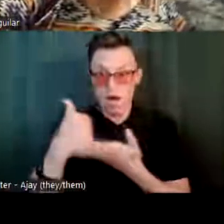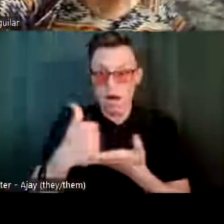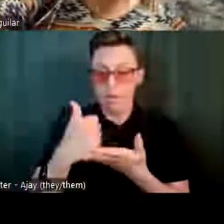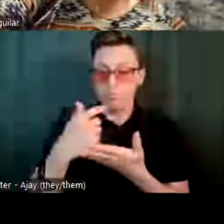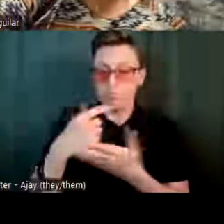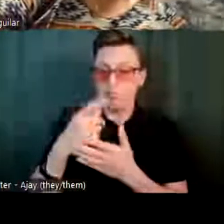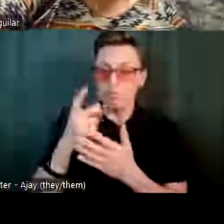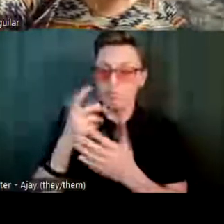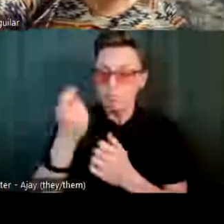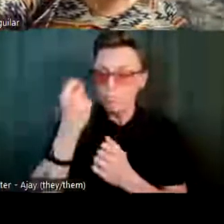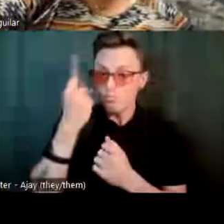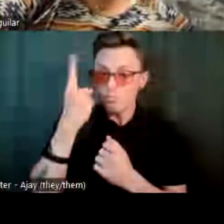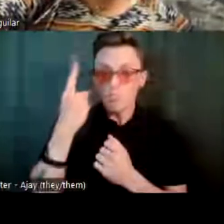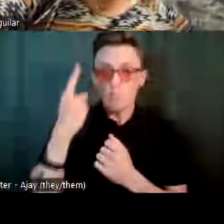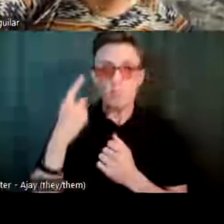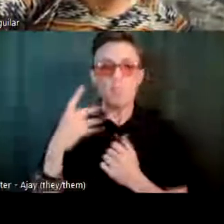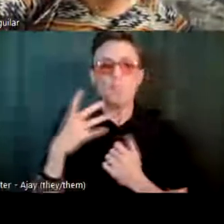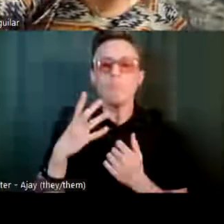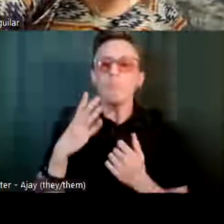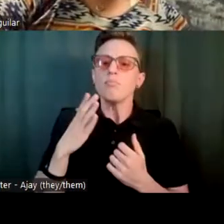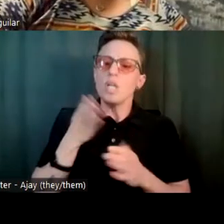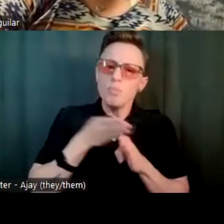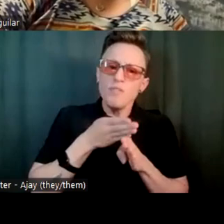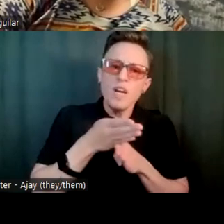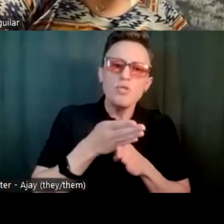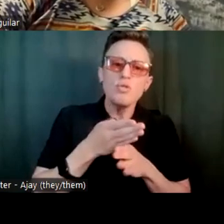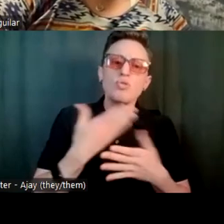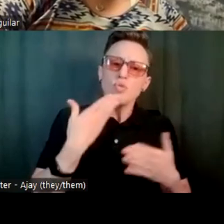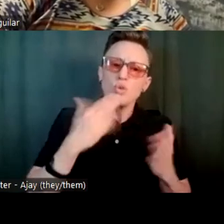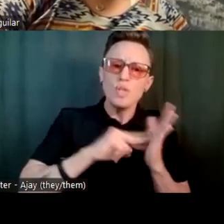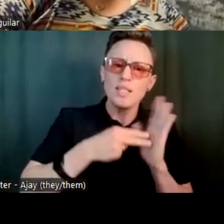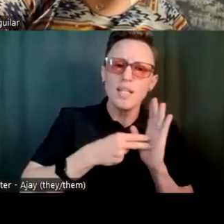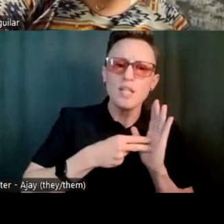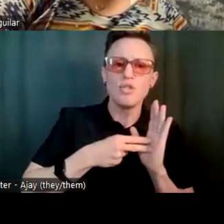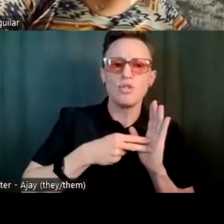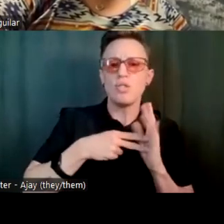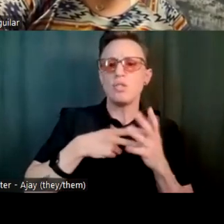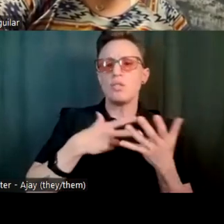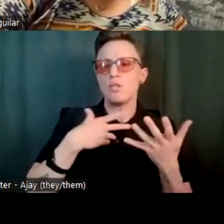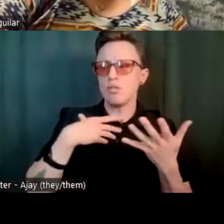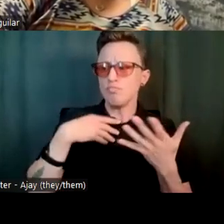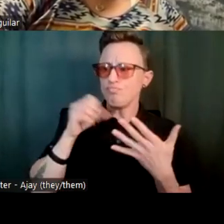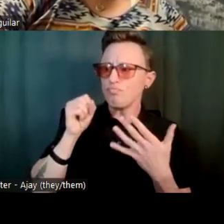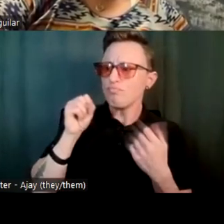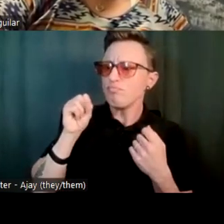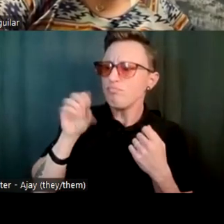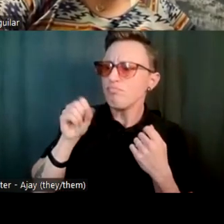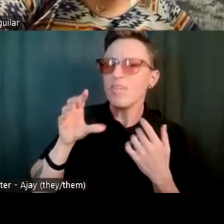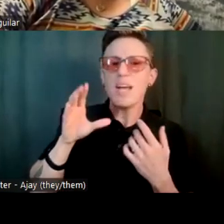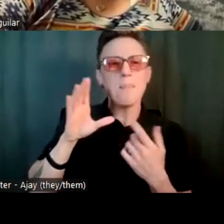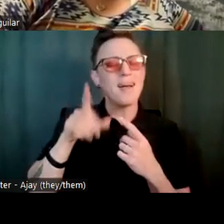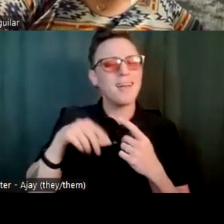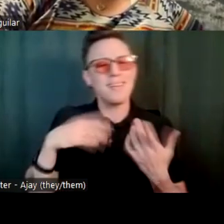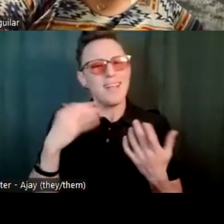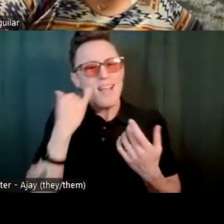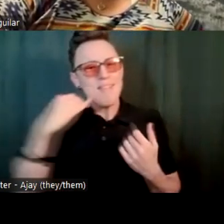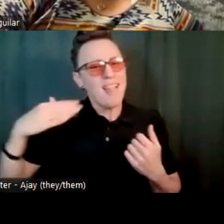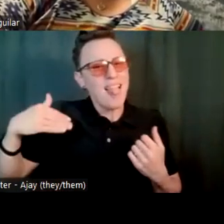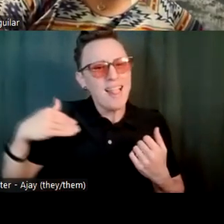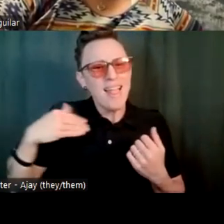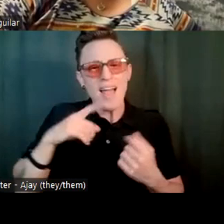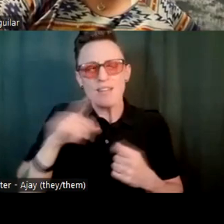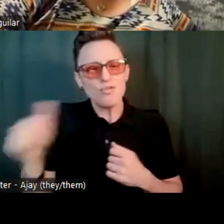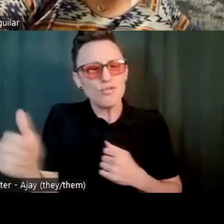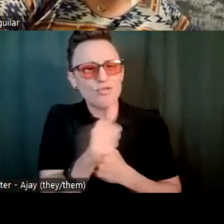us who are professionals are well-meaning. But sometimes, if you haven't walked that certain road, you really don't have an ideal